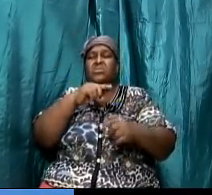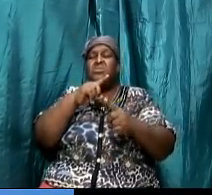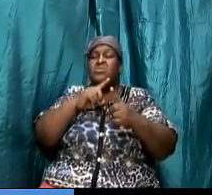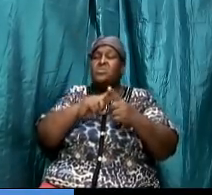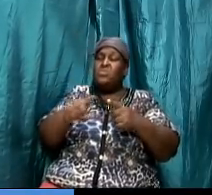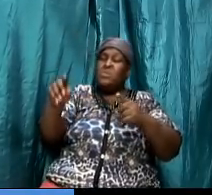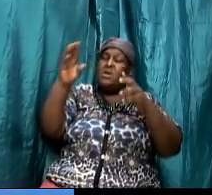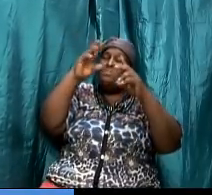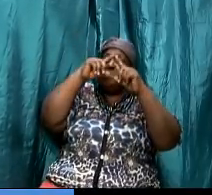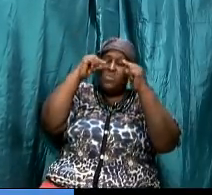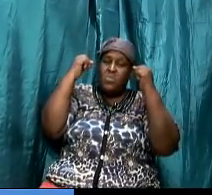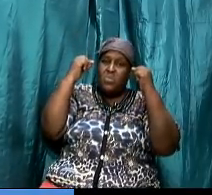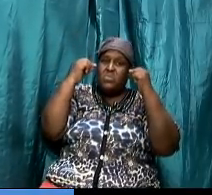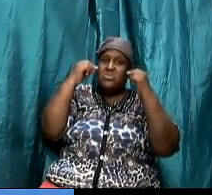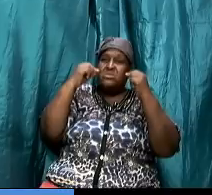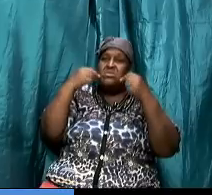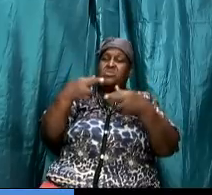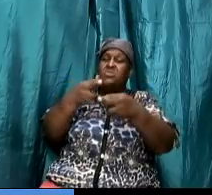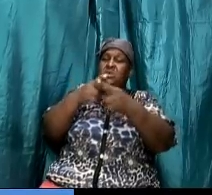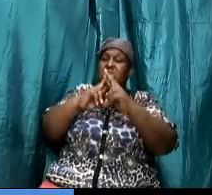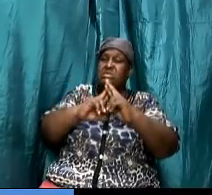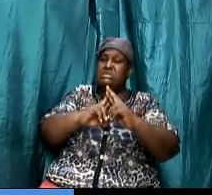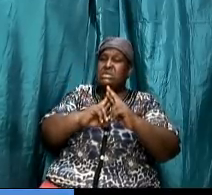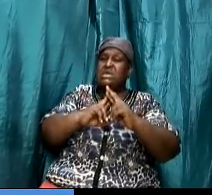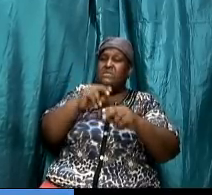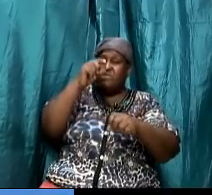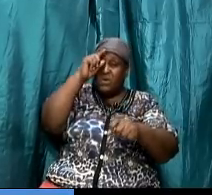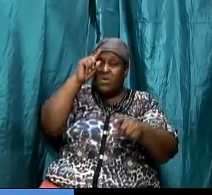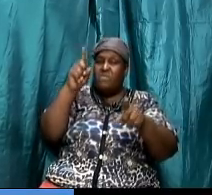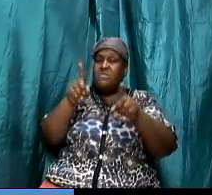it's shot on his face can you imagine when you get the holy ghost